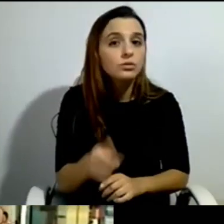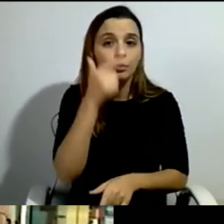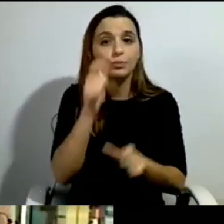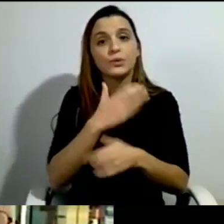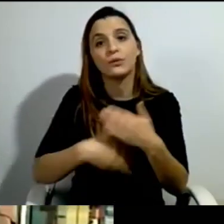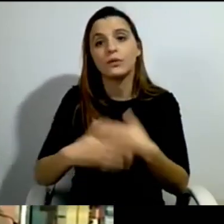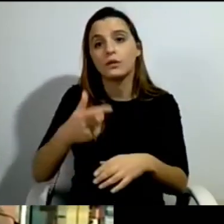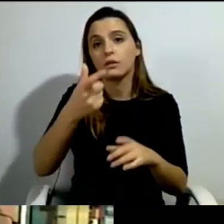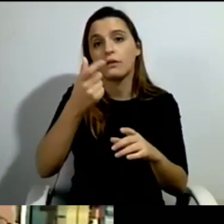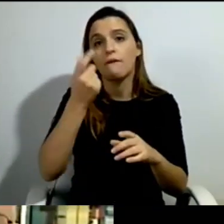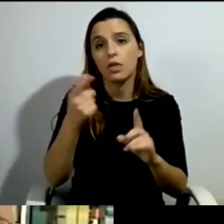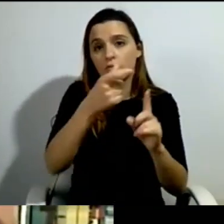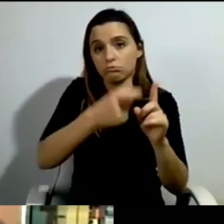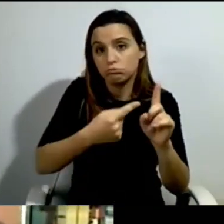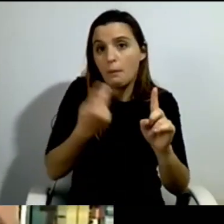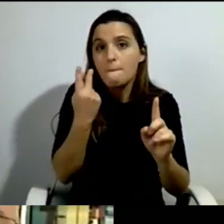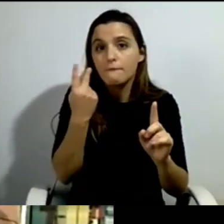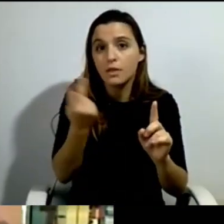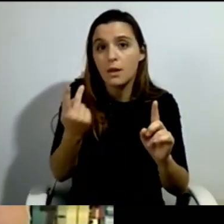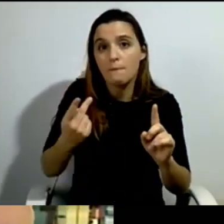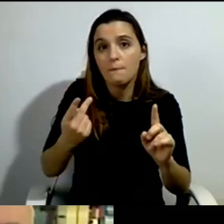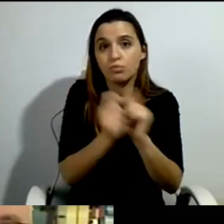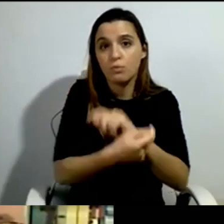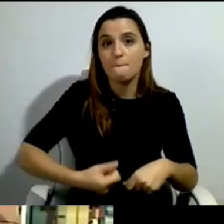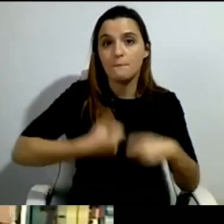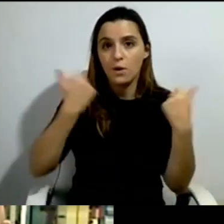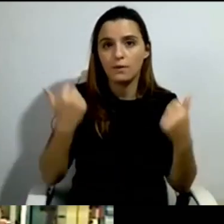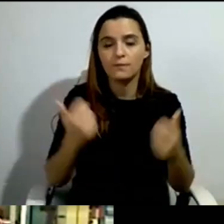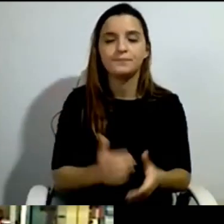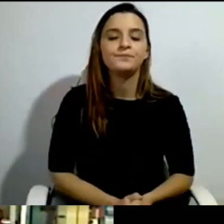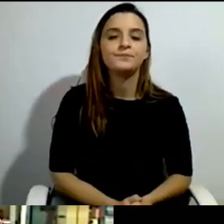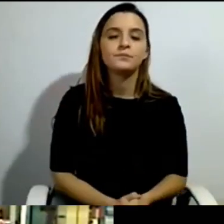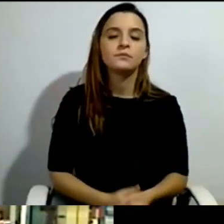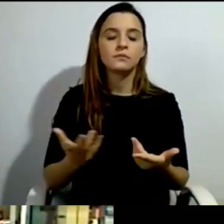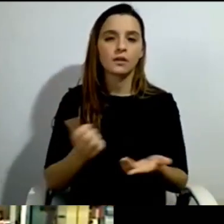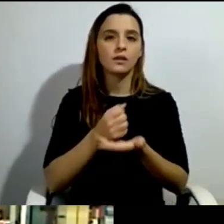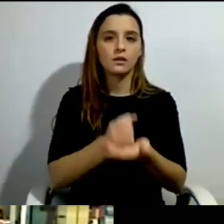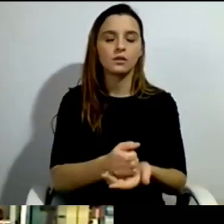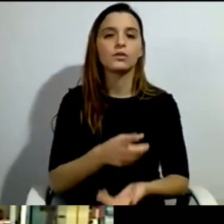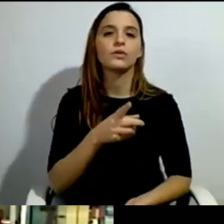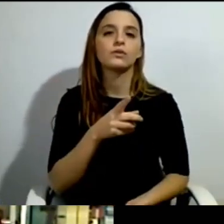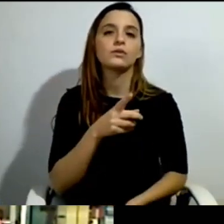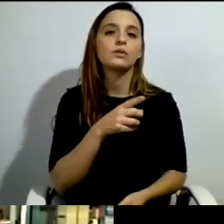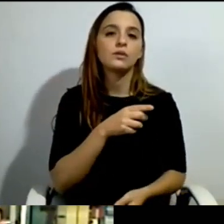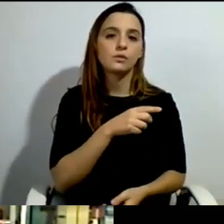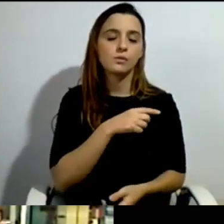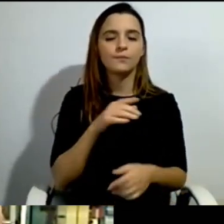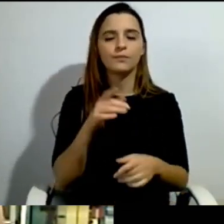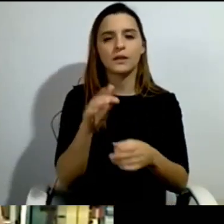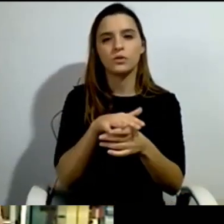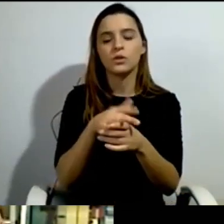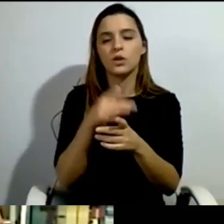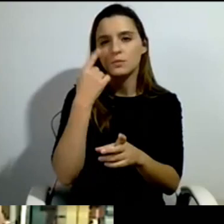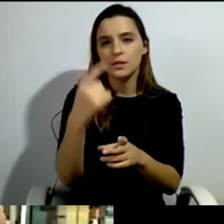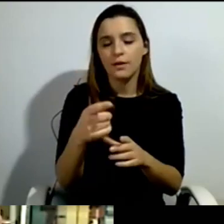and we consider personal assistance as a special case of direct payment. Our argument was that direct